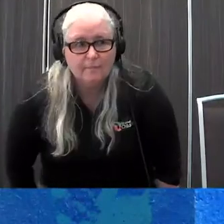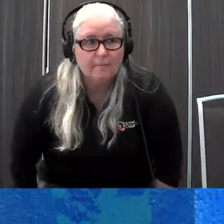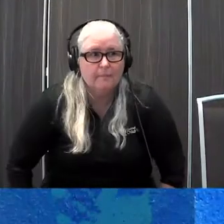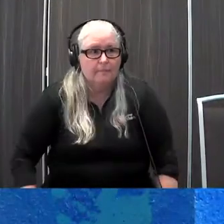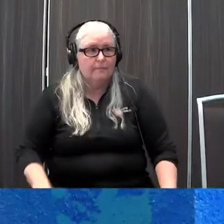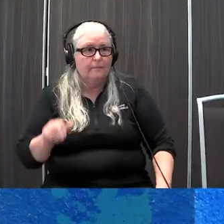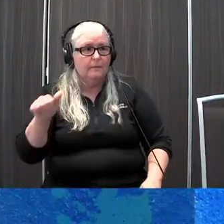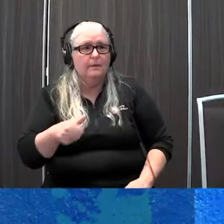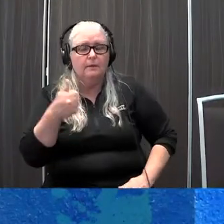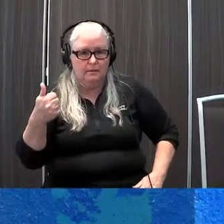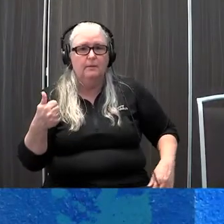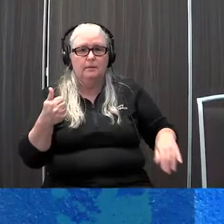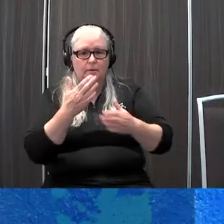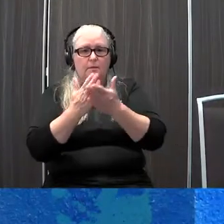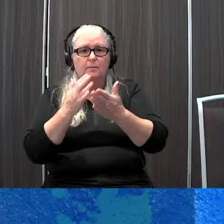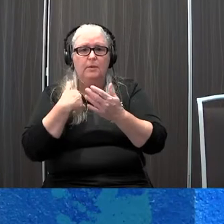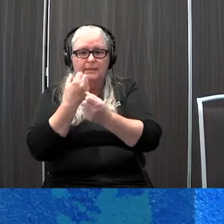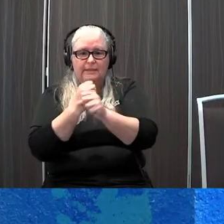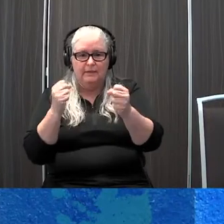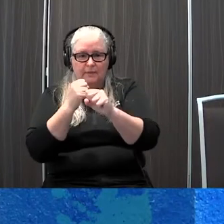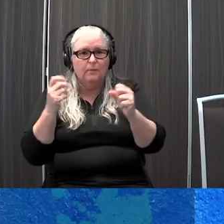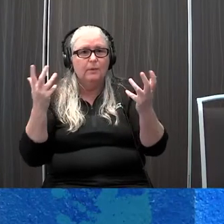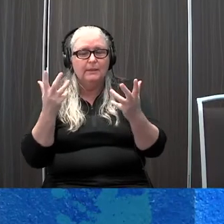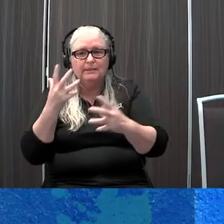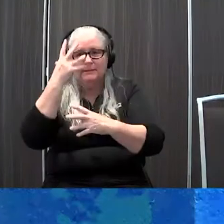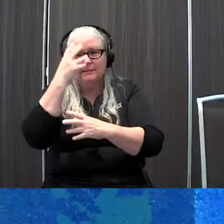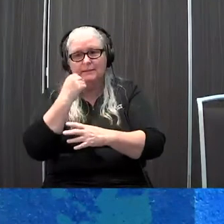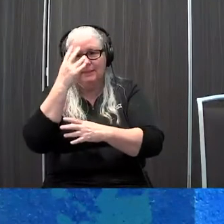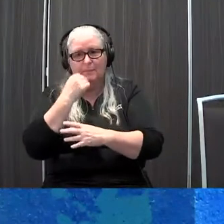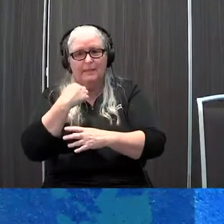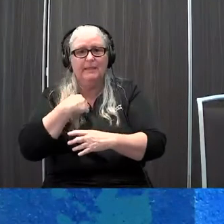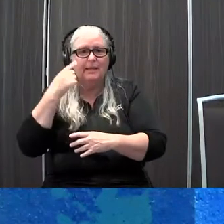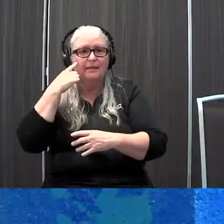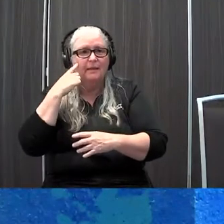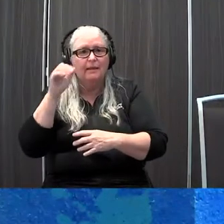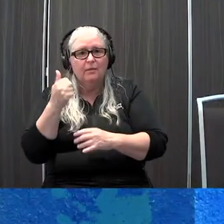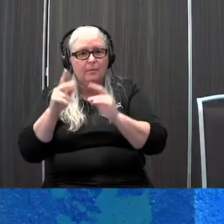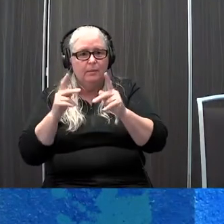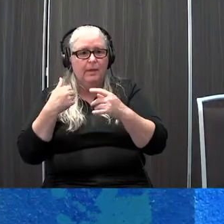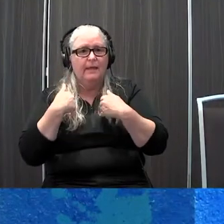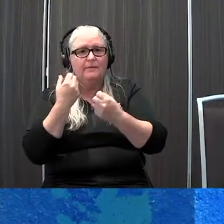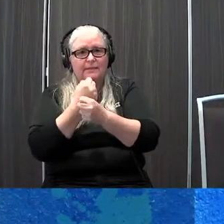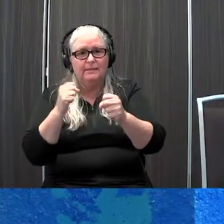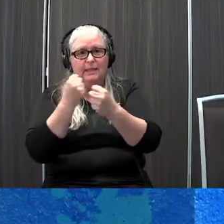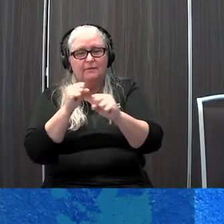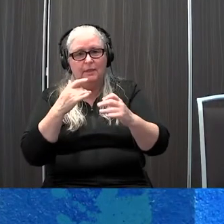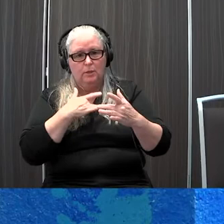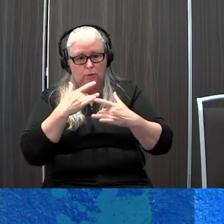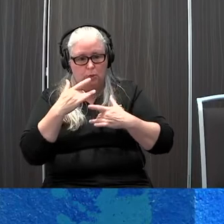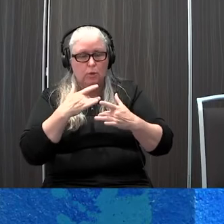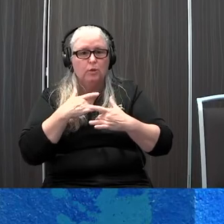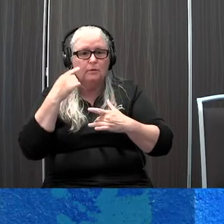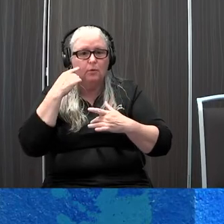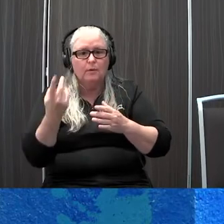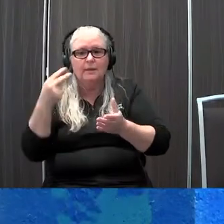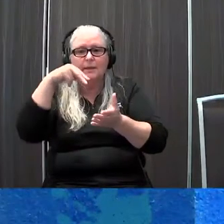which means the family has a hard time sleeping sometimes there is additional safety concerns as well and risk for elopement or getting up and wandering at night and